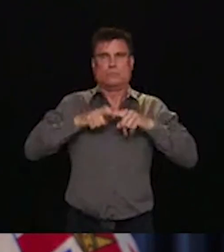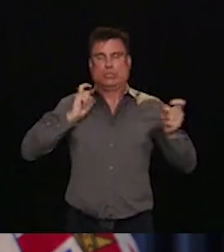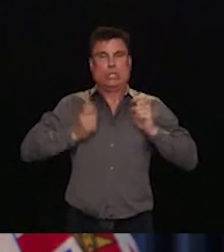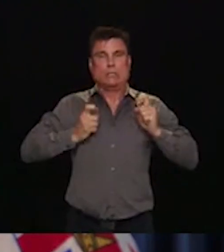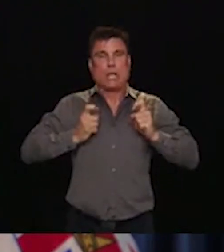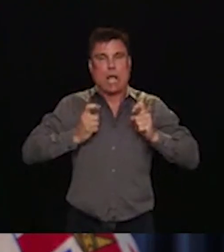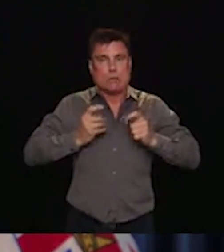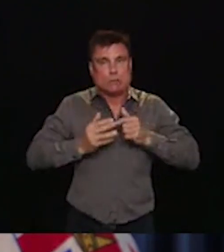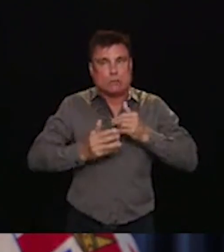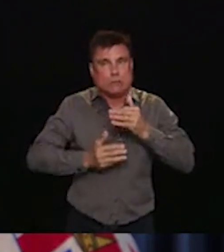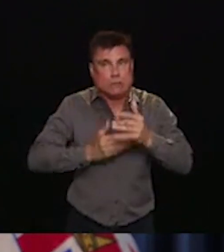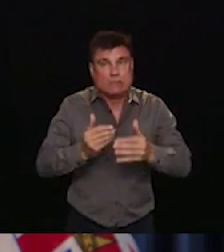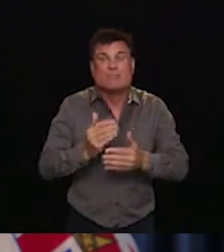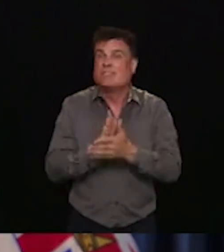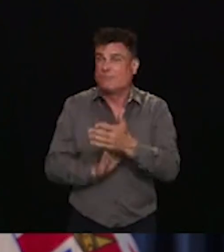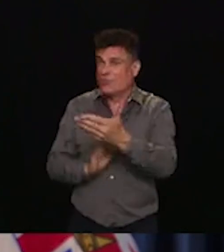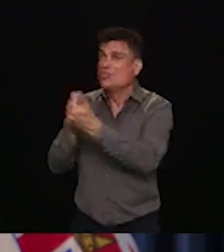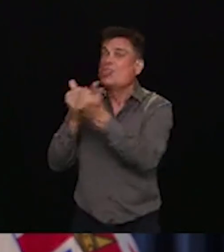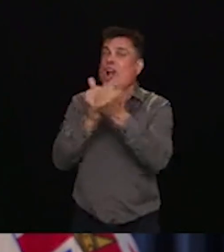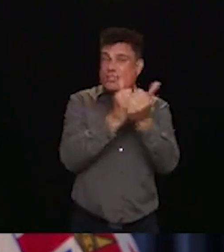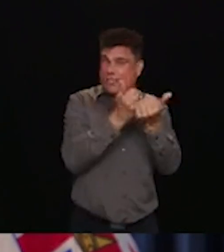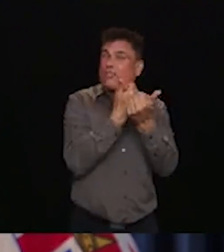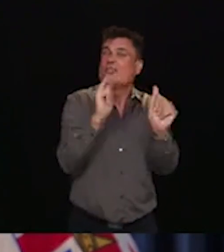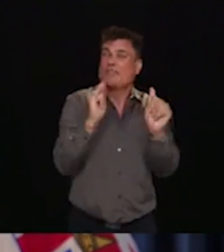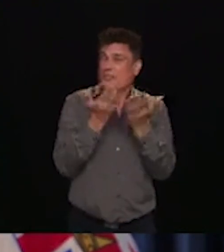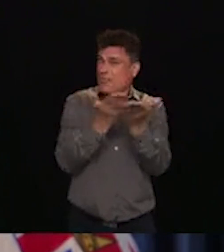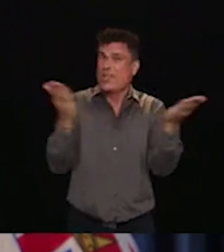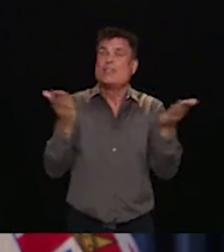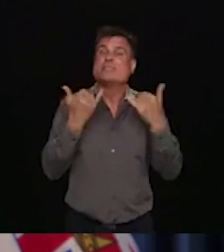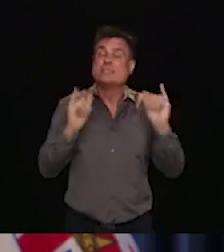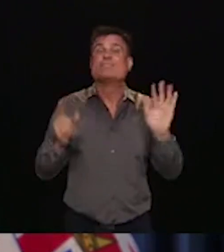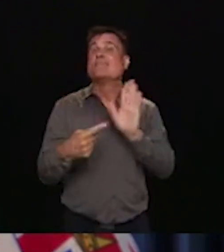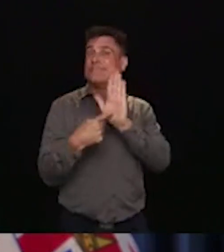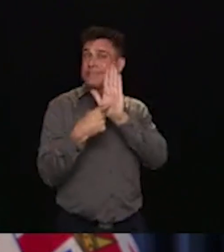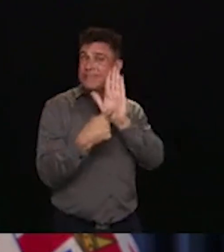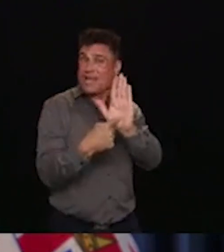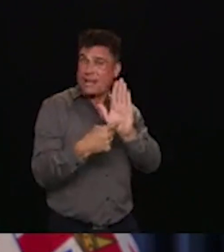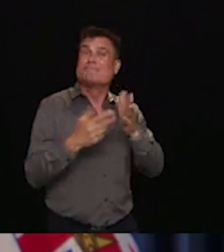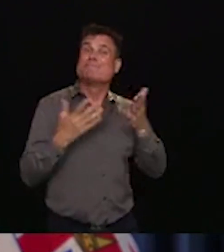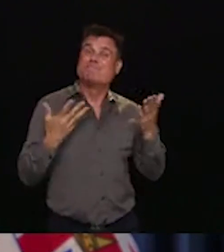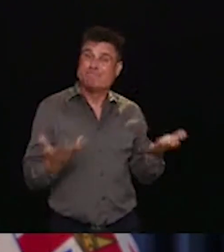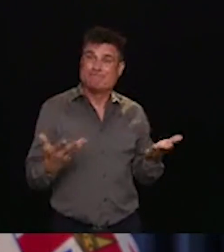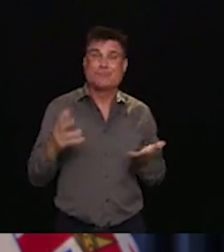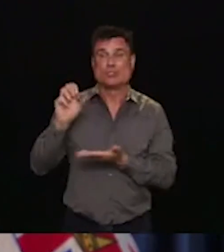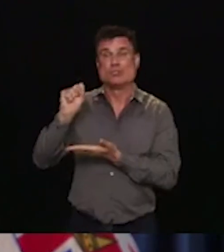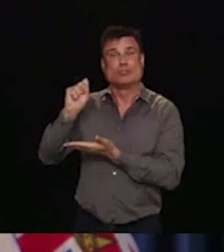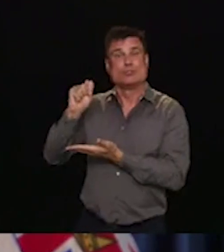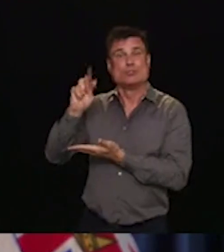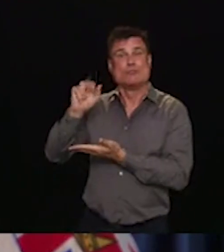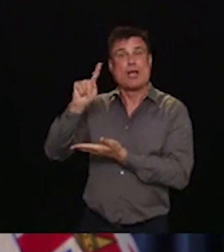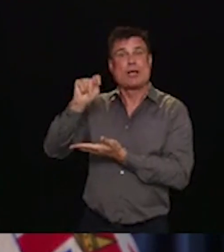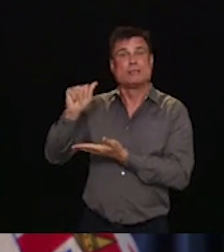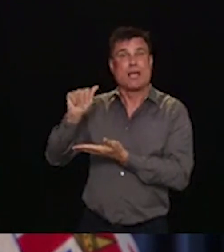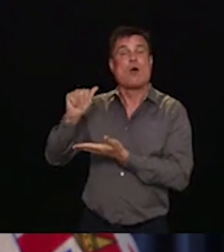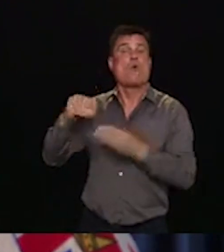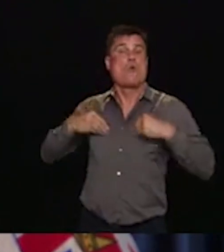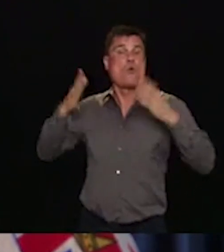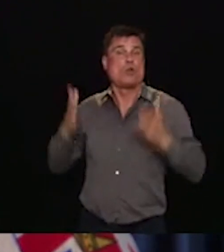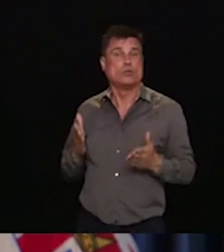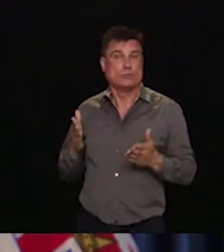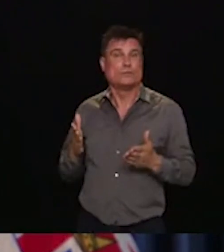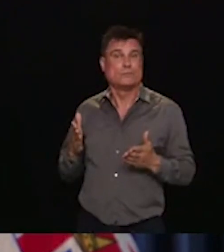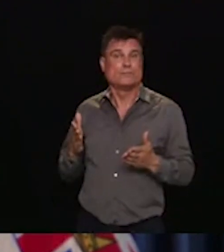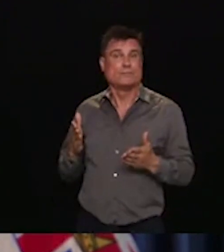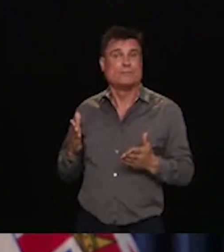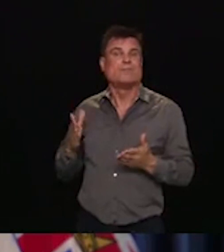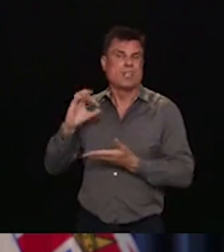including those being faced by strata owners. Throughout BC, too many people have seen the cost of